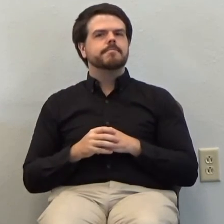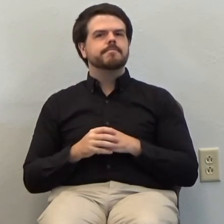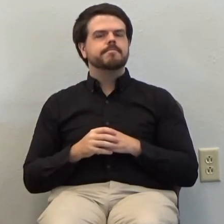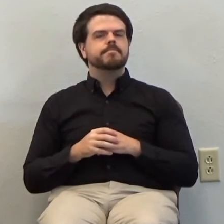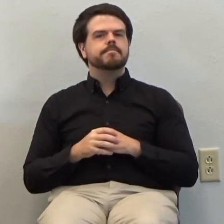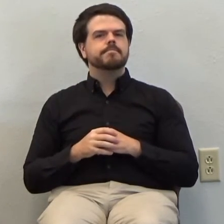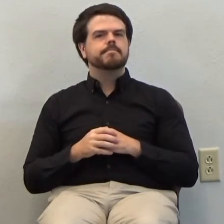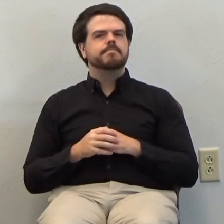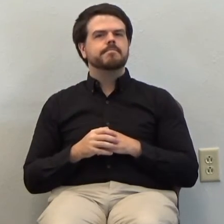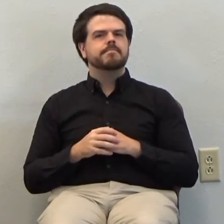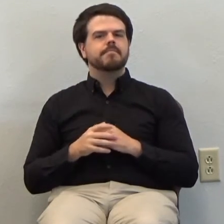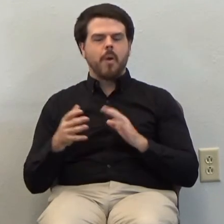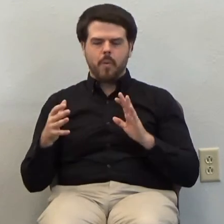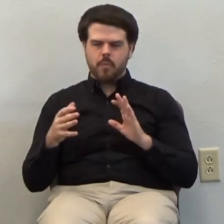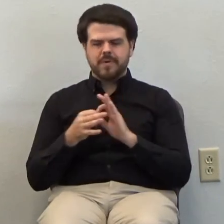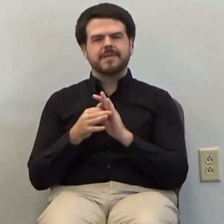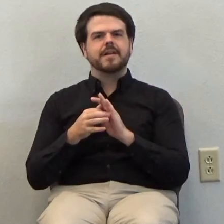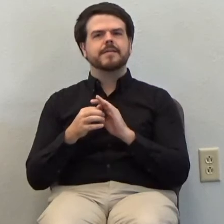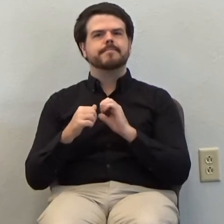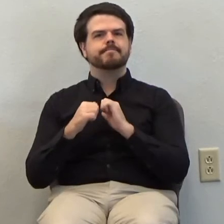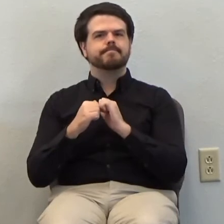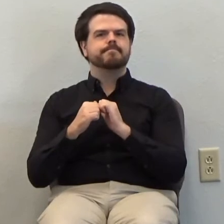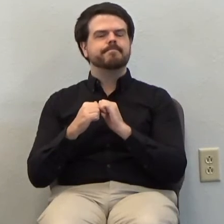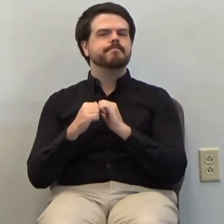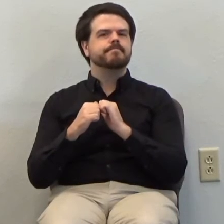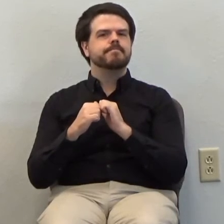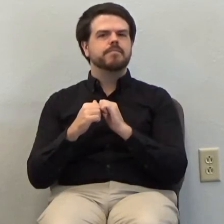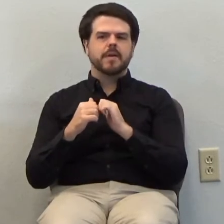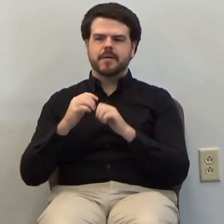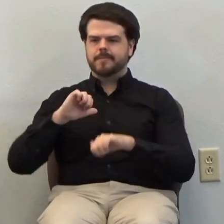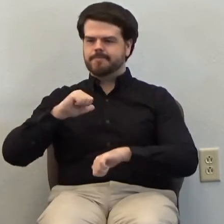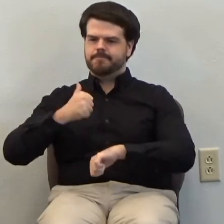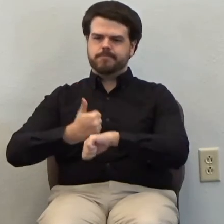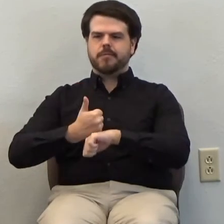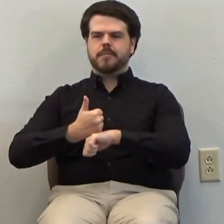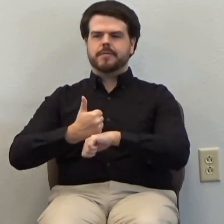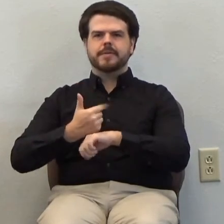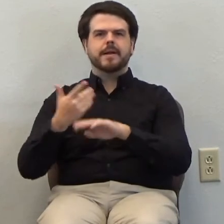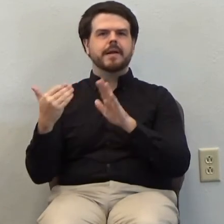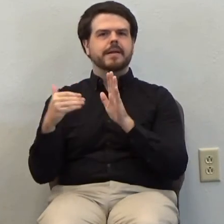reconnecting reestablishing the covenant however you want to put it